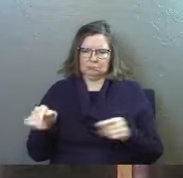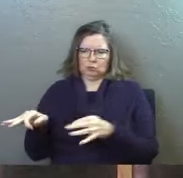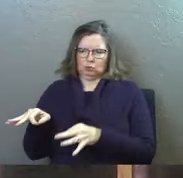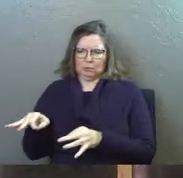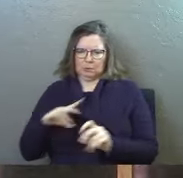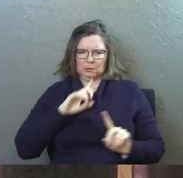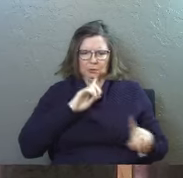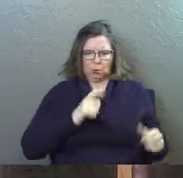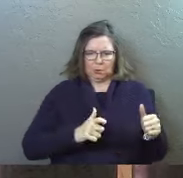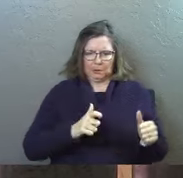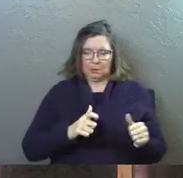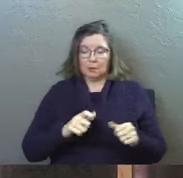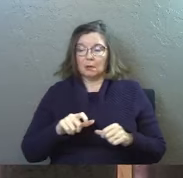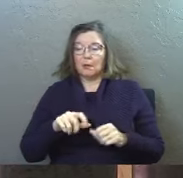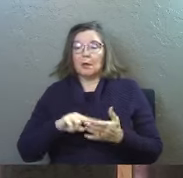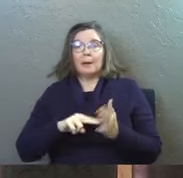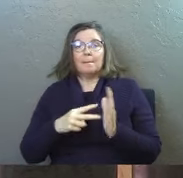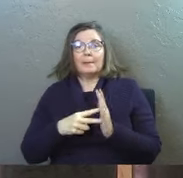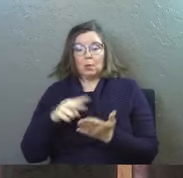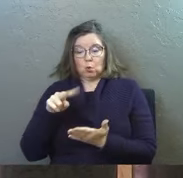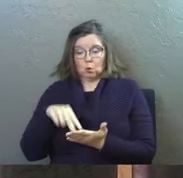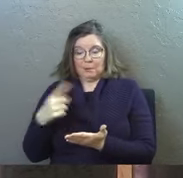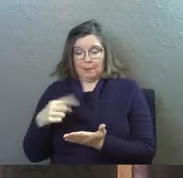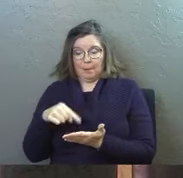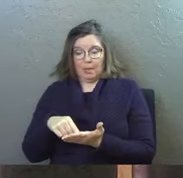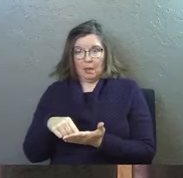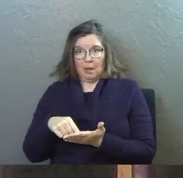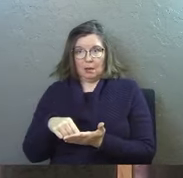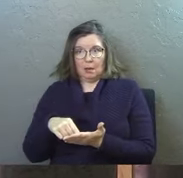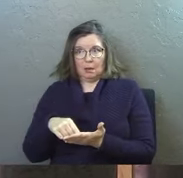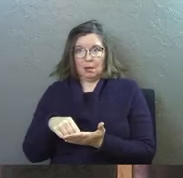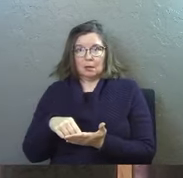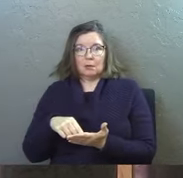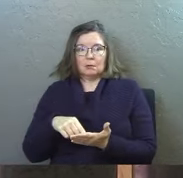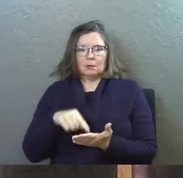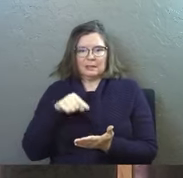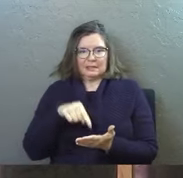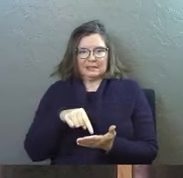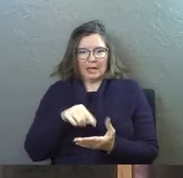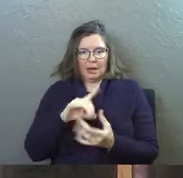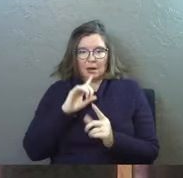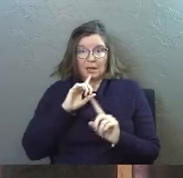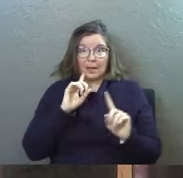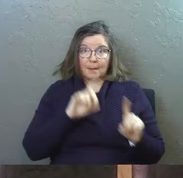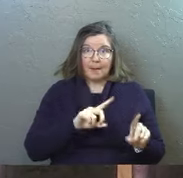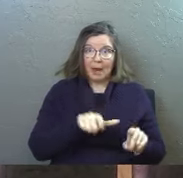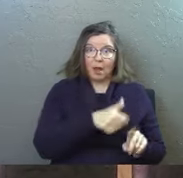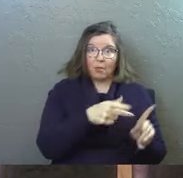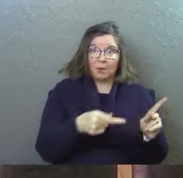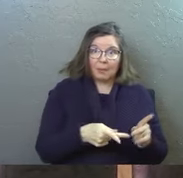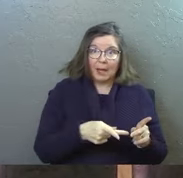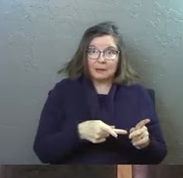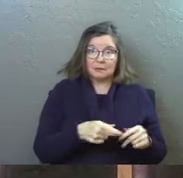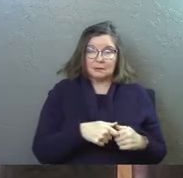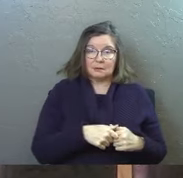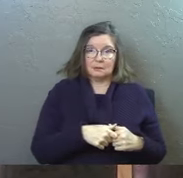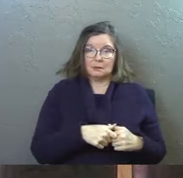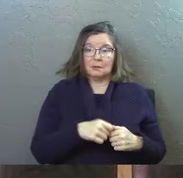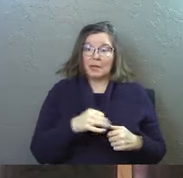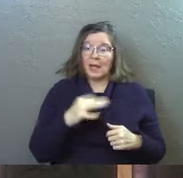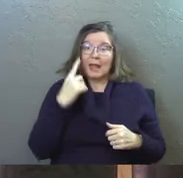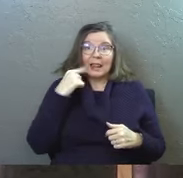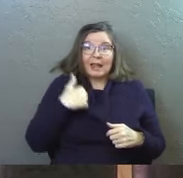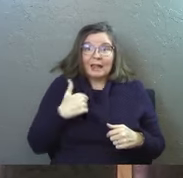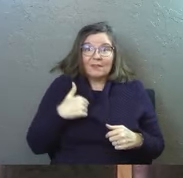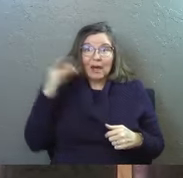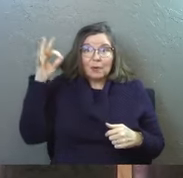else and test me as your pastor when I preach to you if I share a narrative or history with you and say